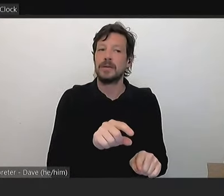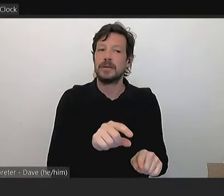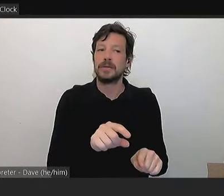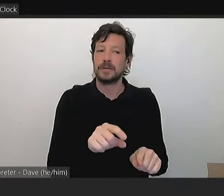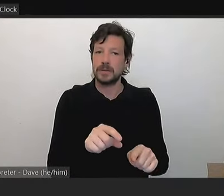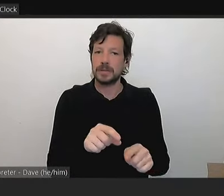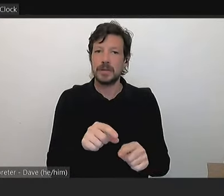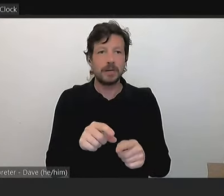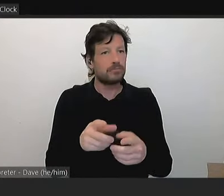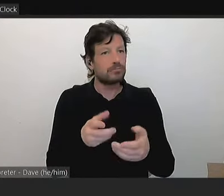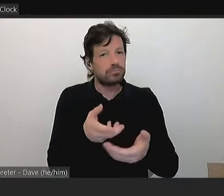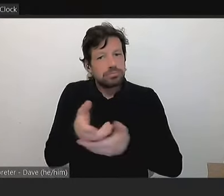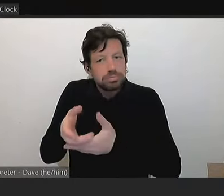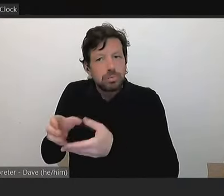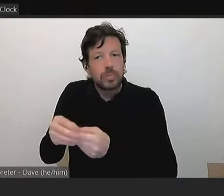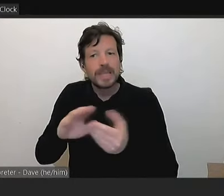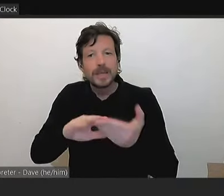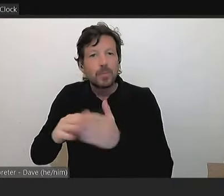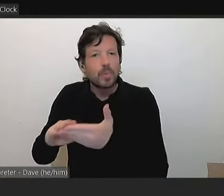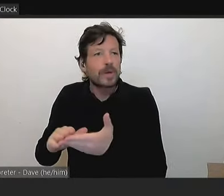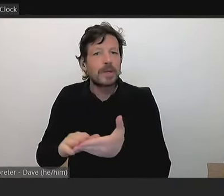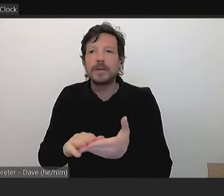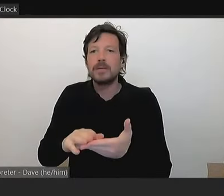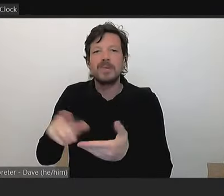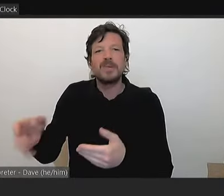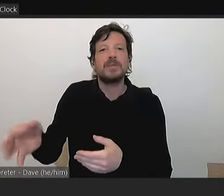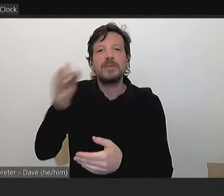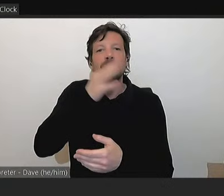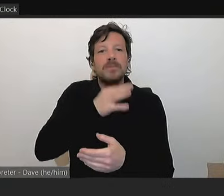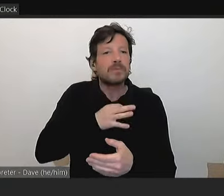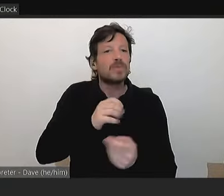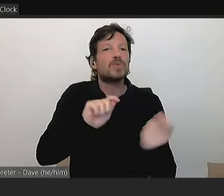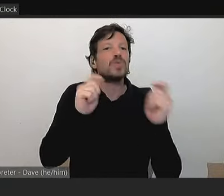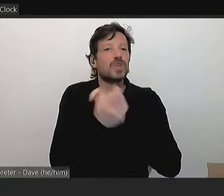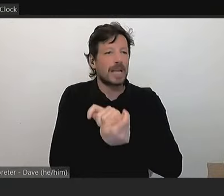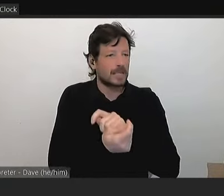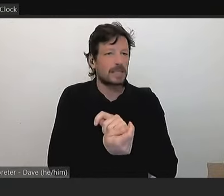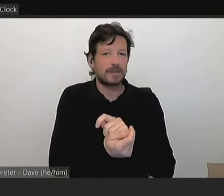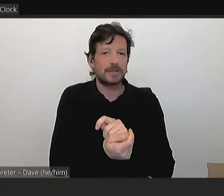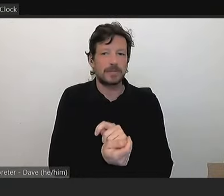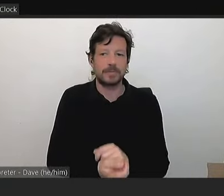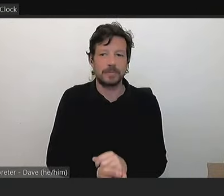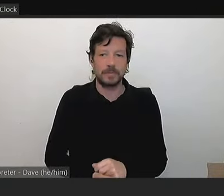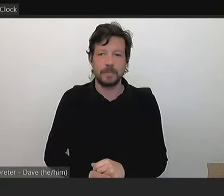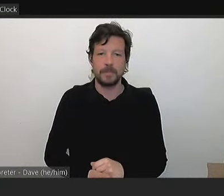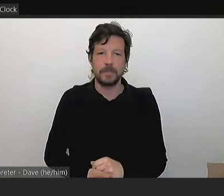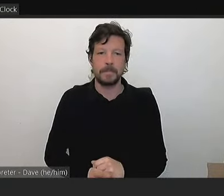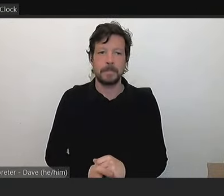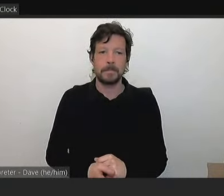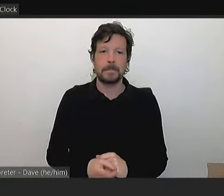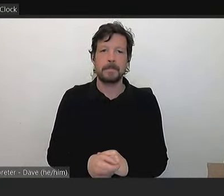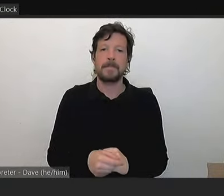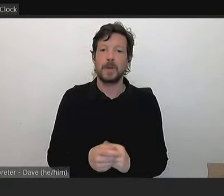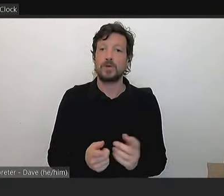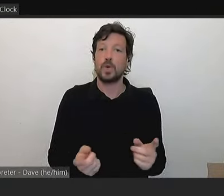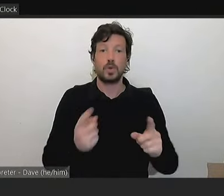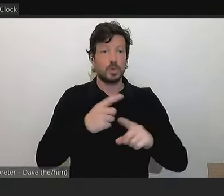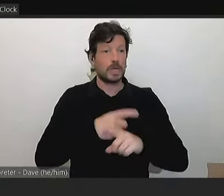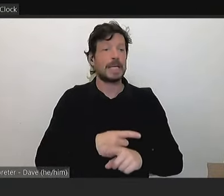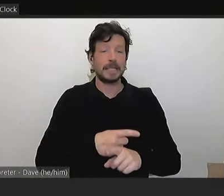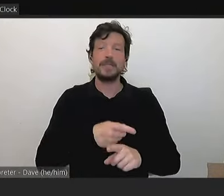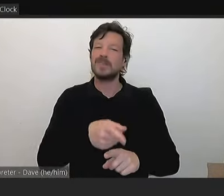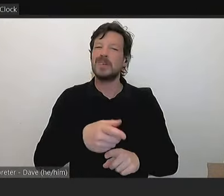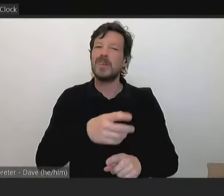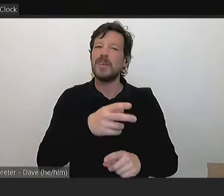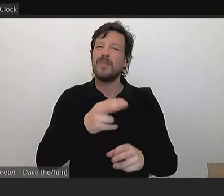in response to a request for changes, in some changes in the area. So, the changes are part of a 12-month trial,